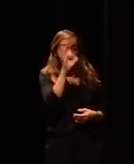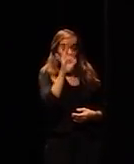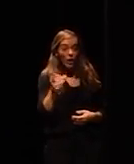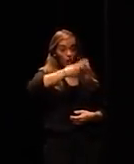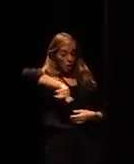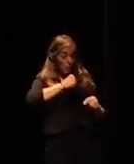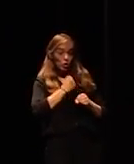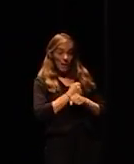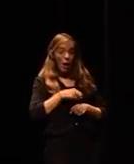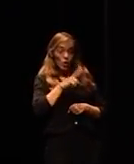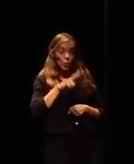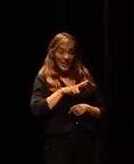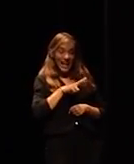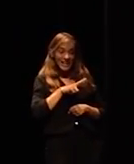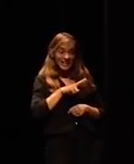automated